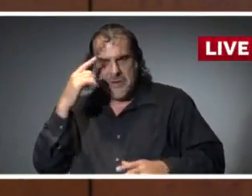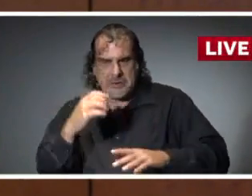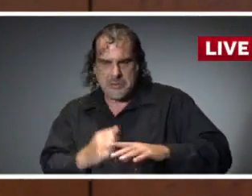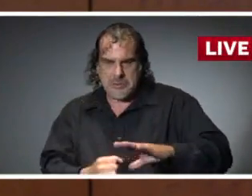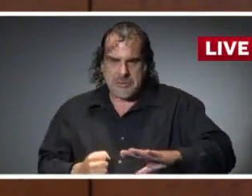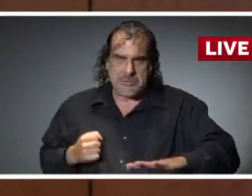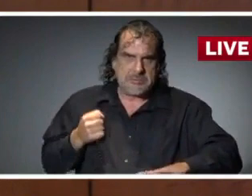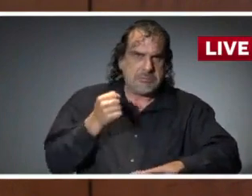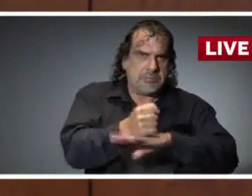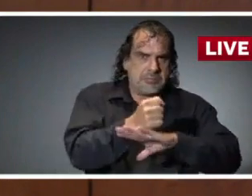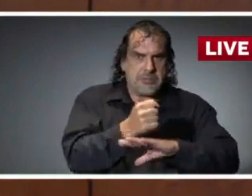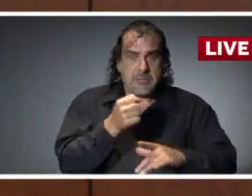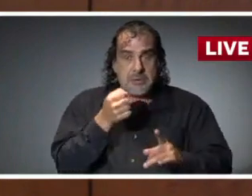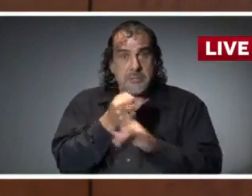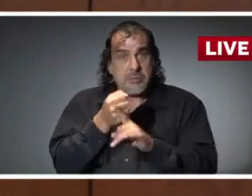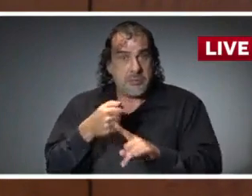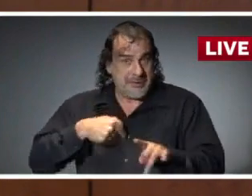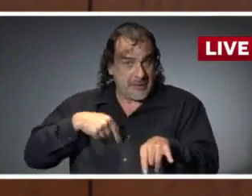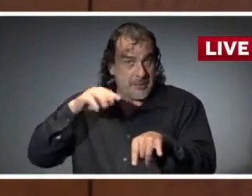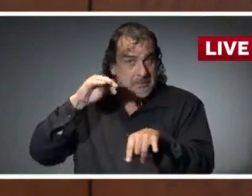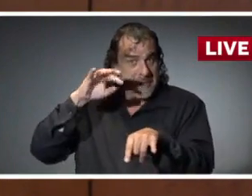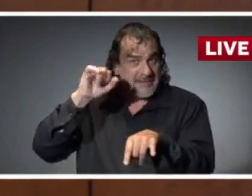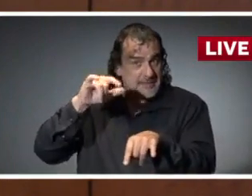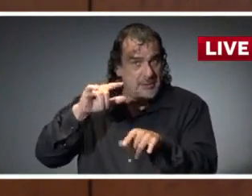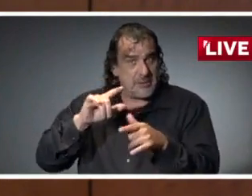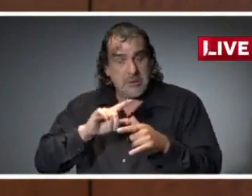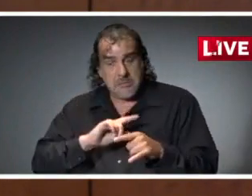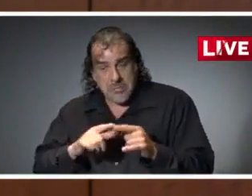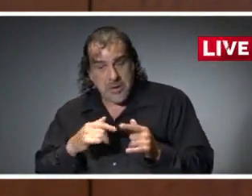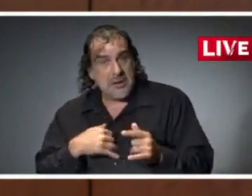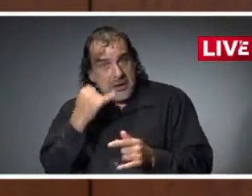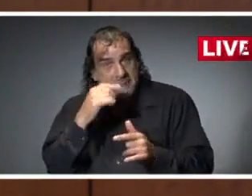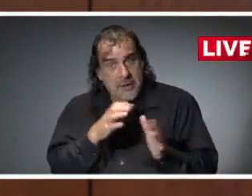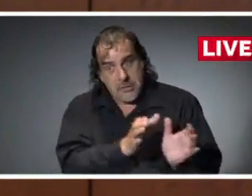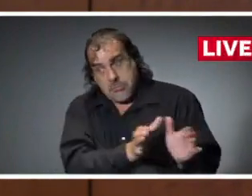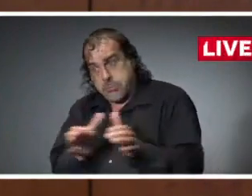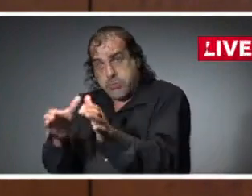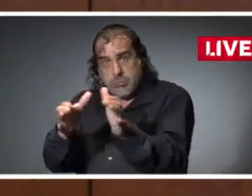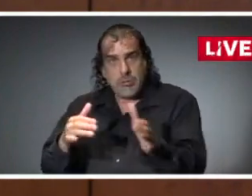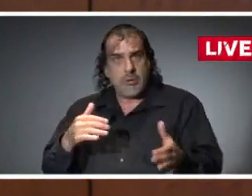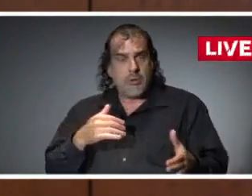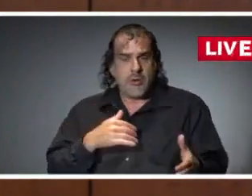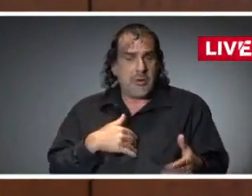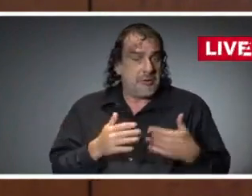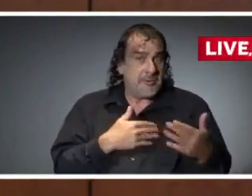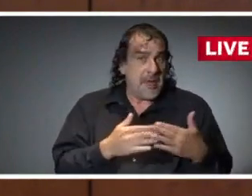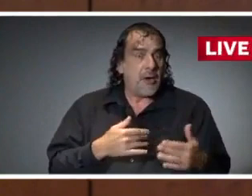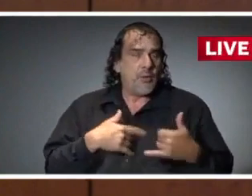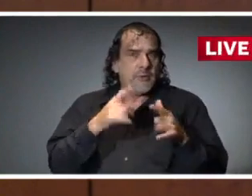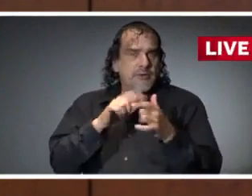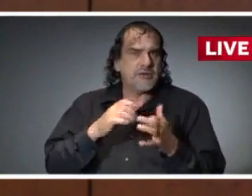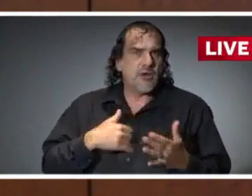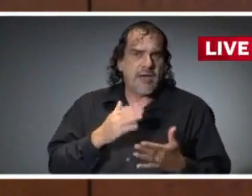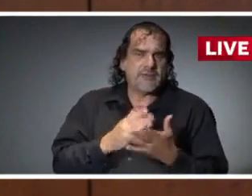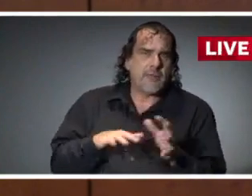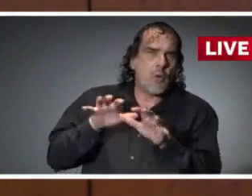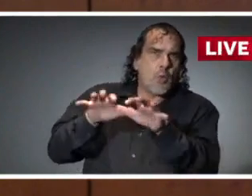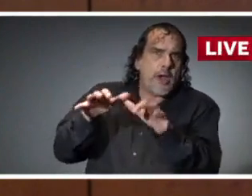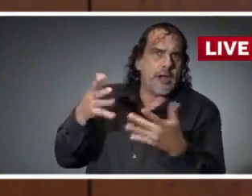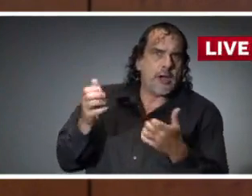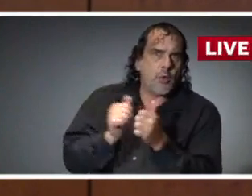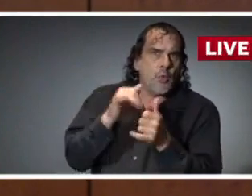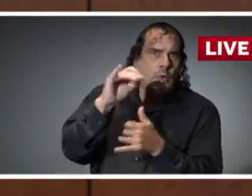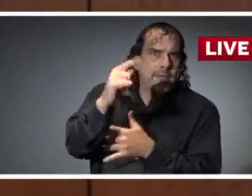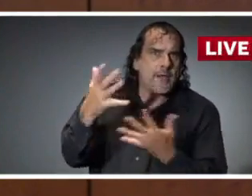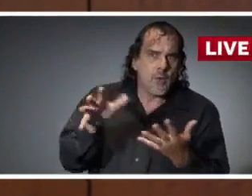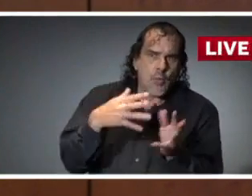landfall on Mississippi. Depending on the intensity and what it does, we will certainly have some effects. The second system is one that I'm more